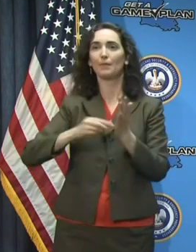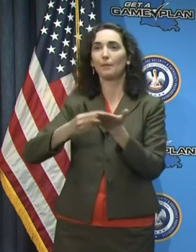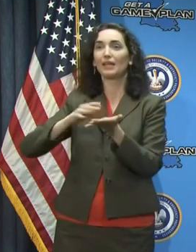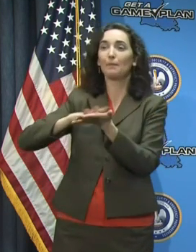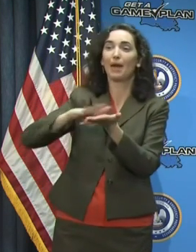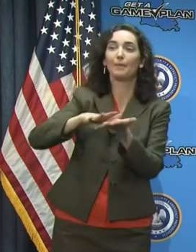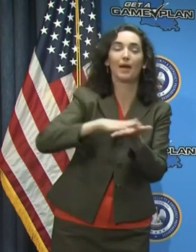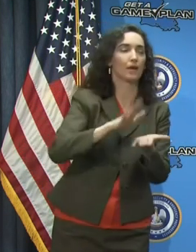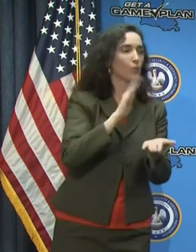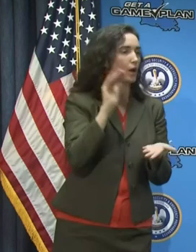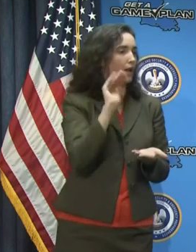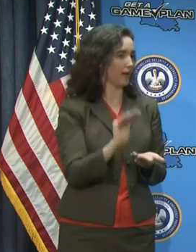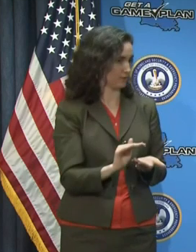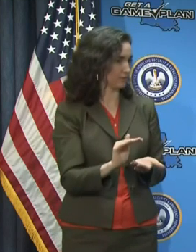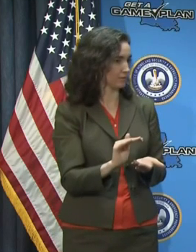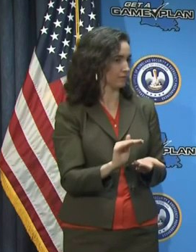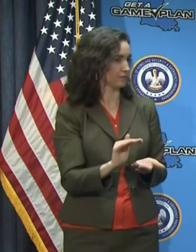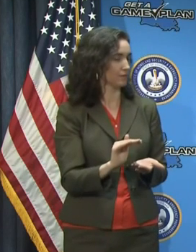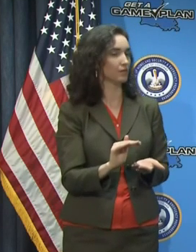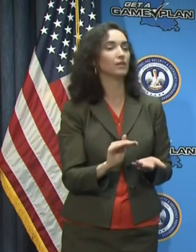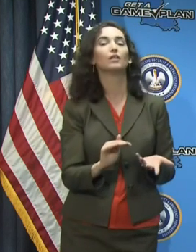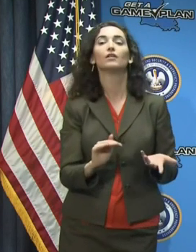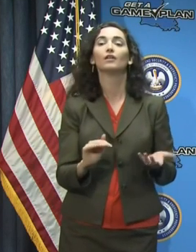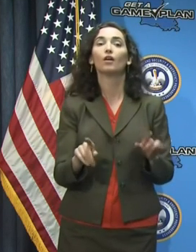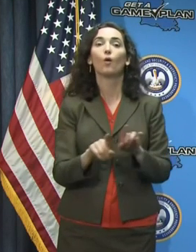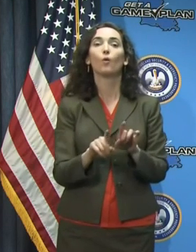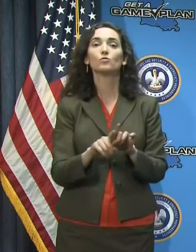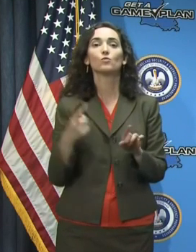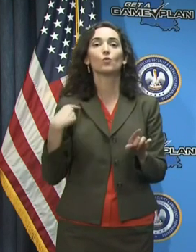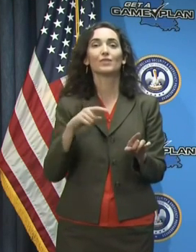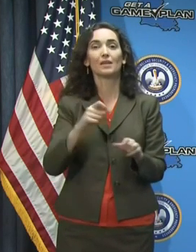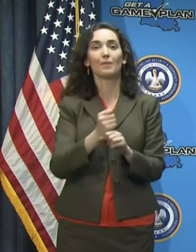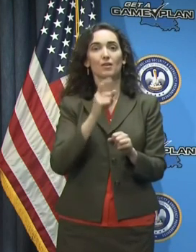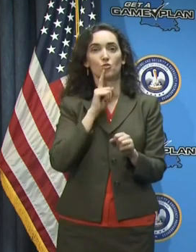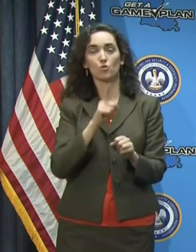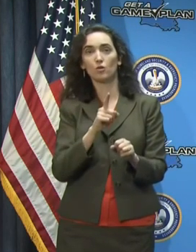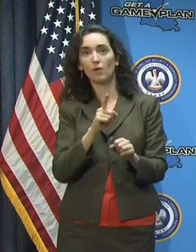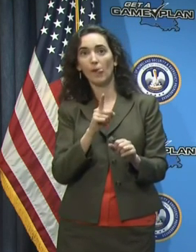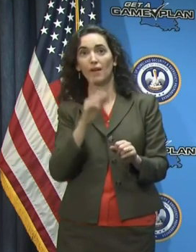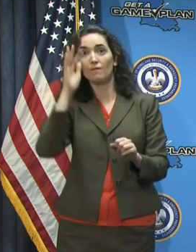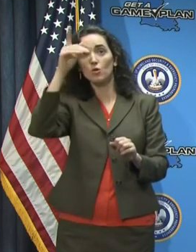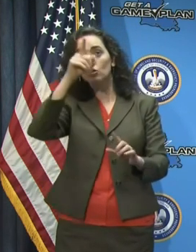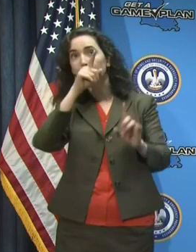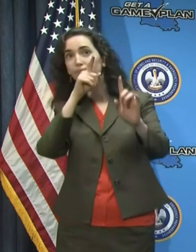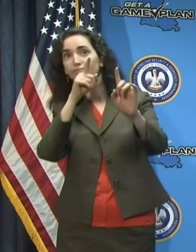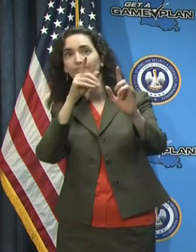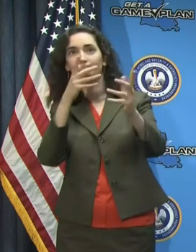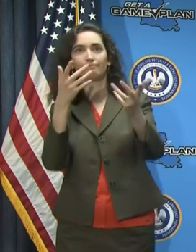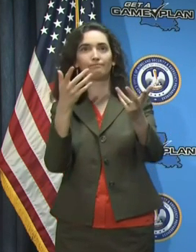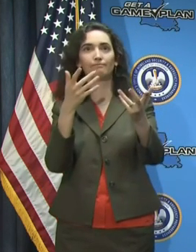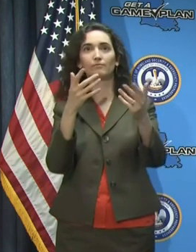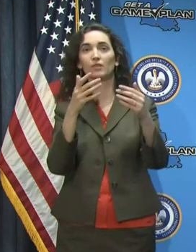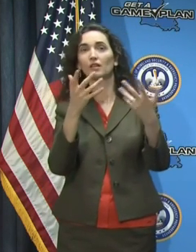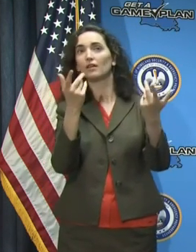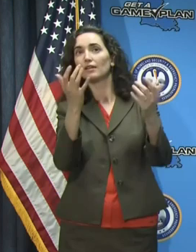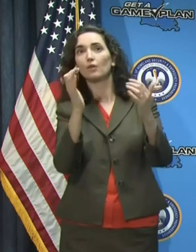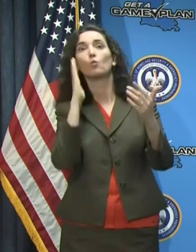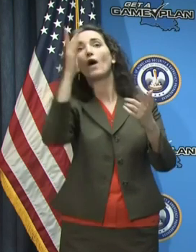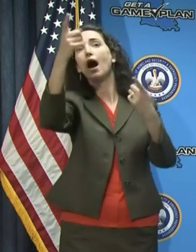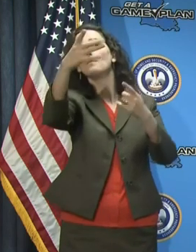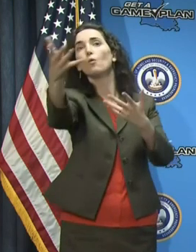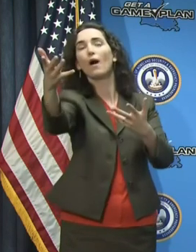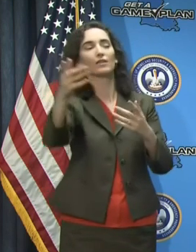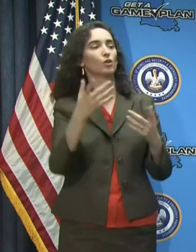face coverings. Now, state officials say that infections are increasing in Baton Rouge, even as New Orleans numbers are starting to